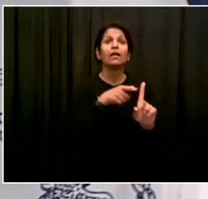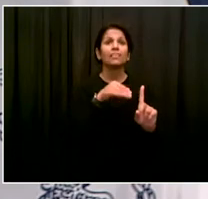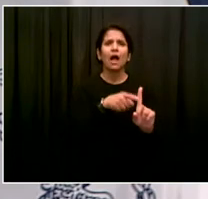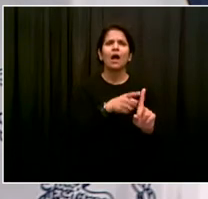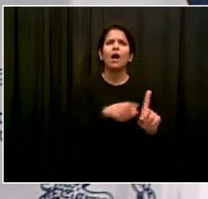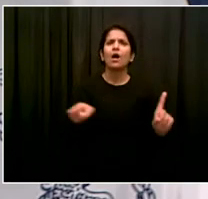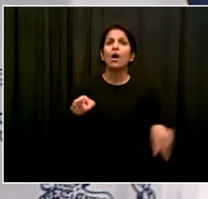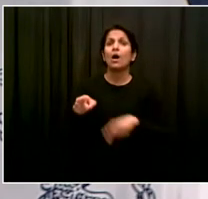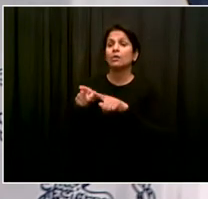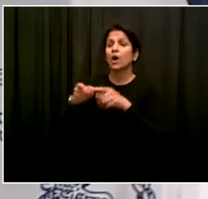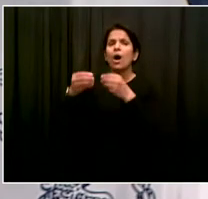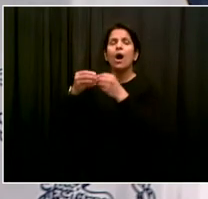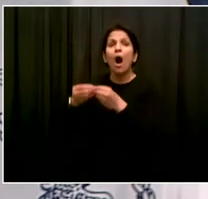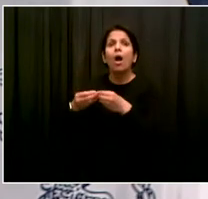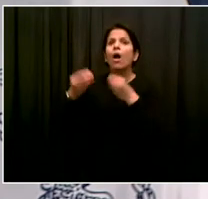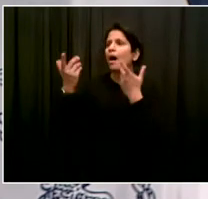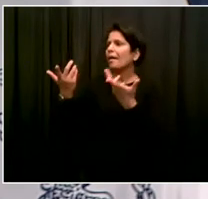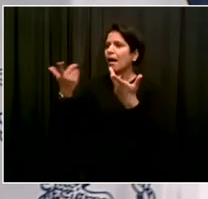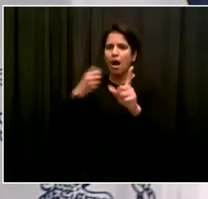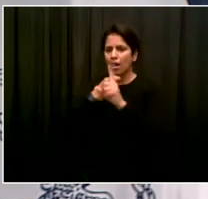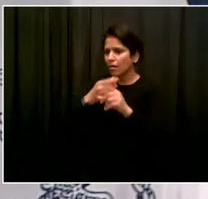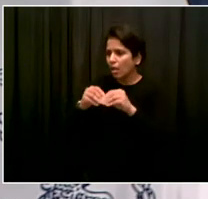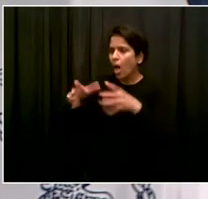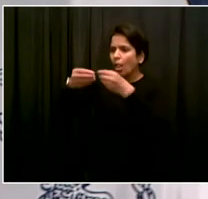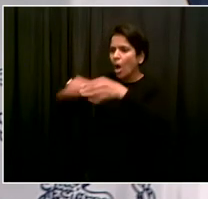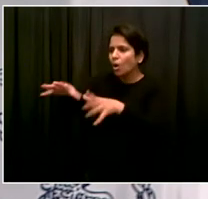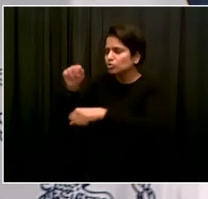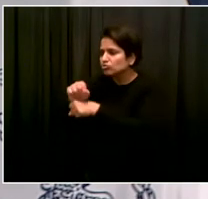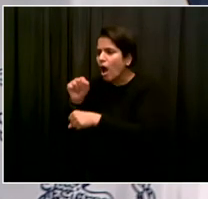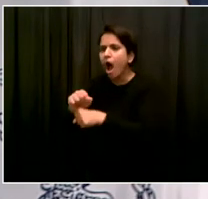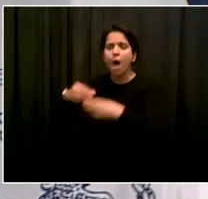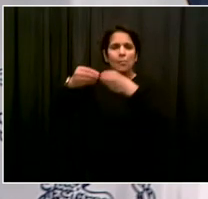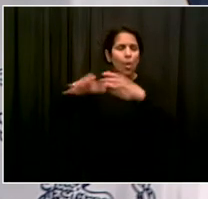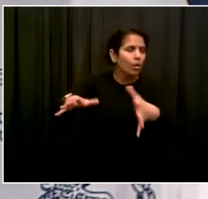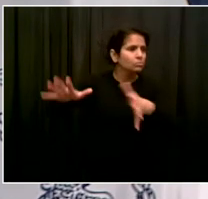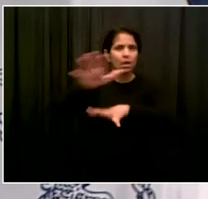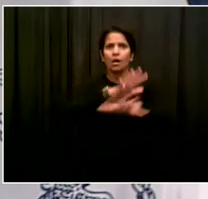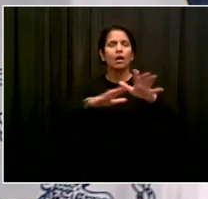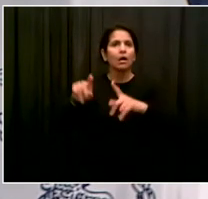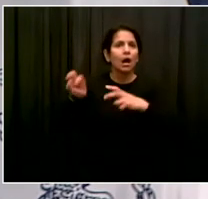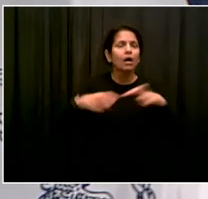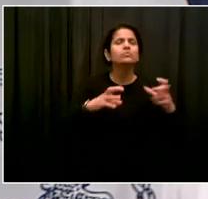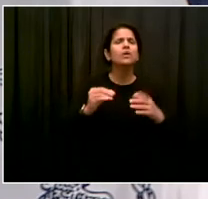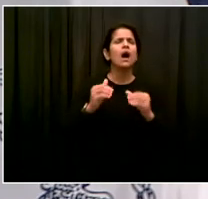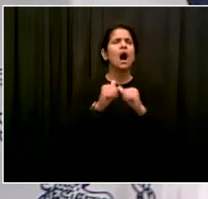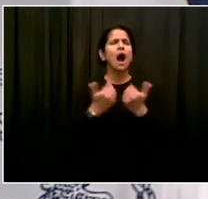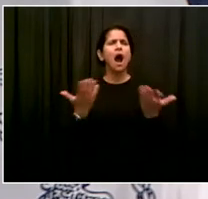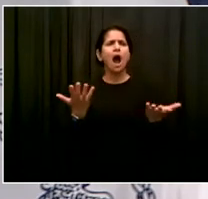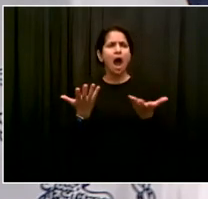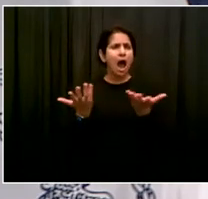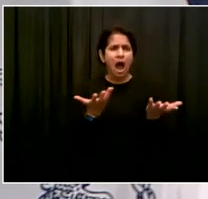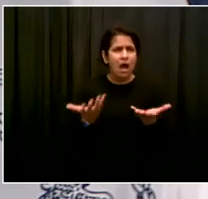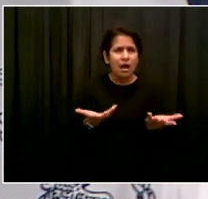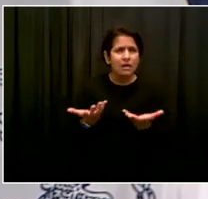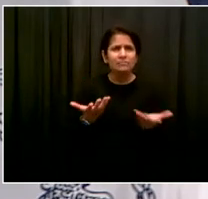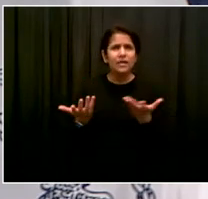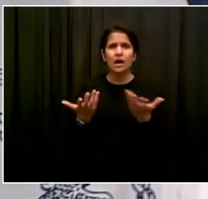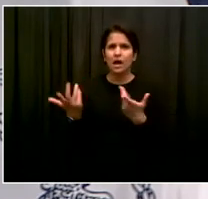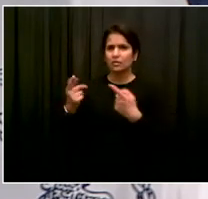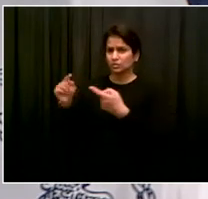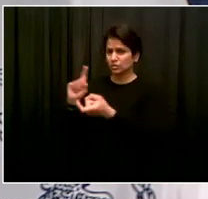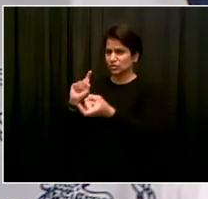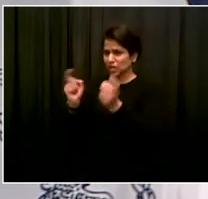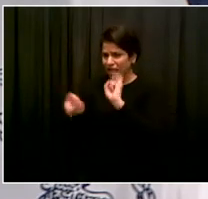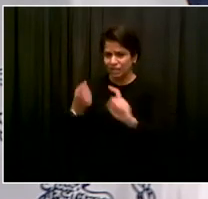regarding District 75 community-based work programs, which have been halted because of COVID? It's a really, really good question,